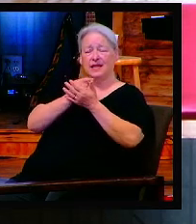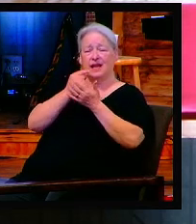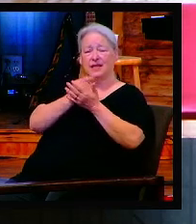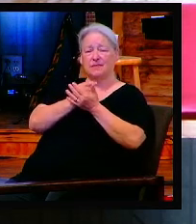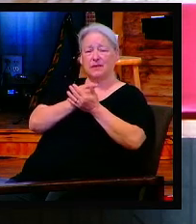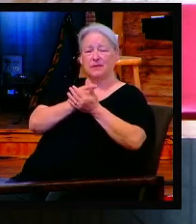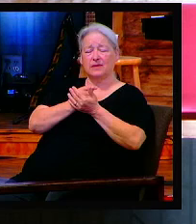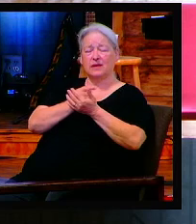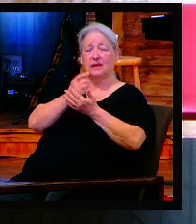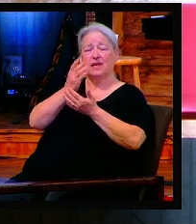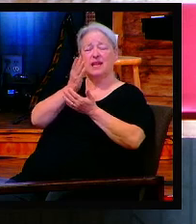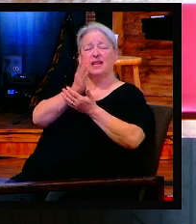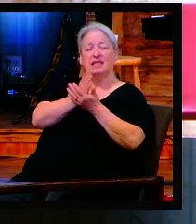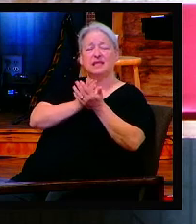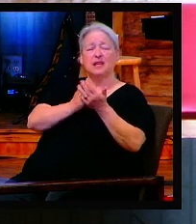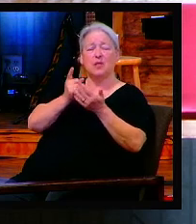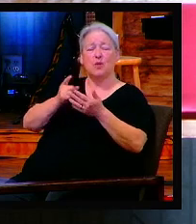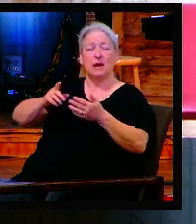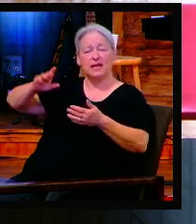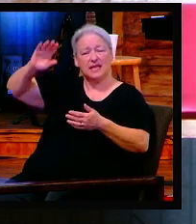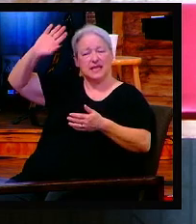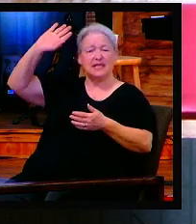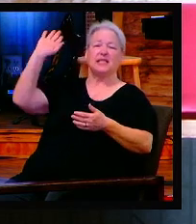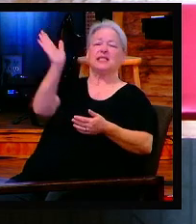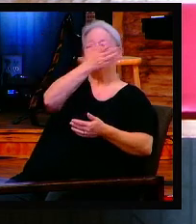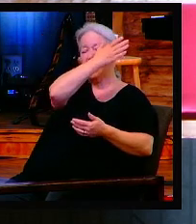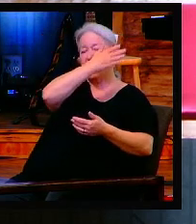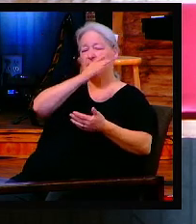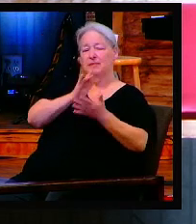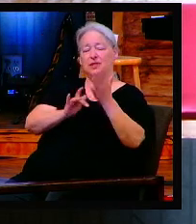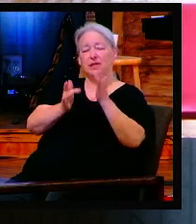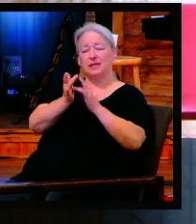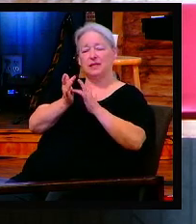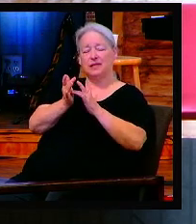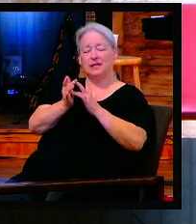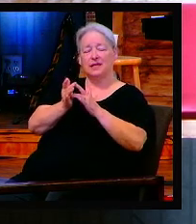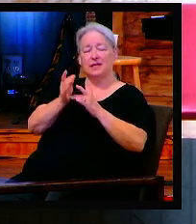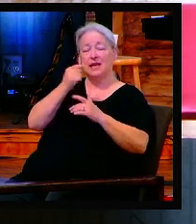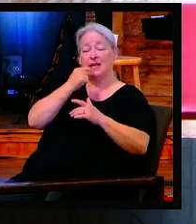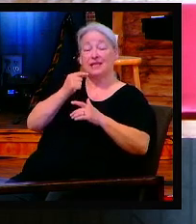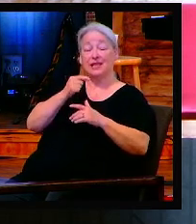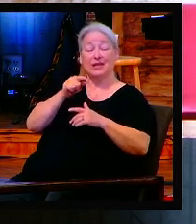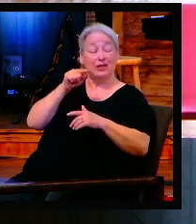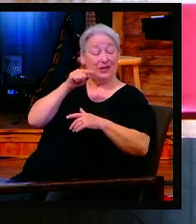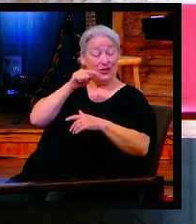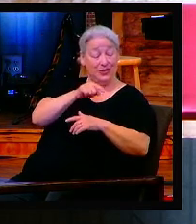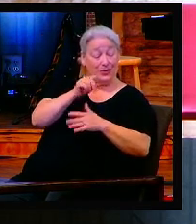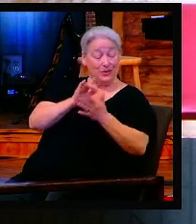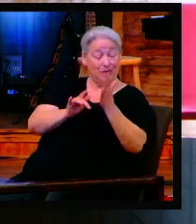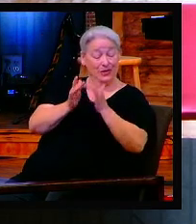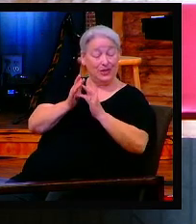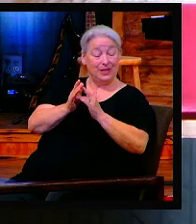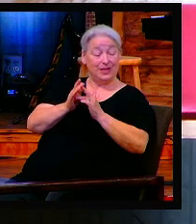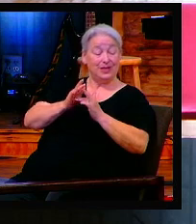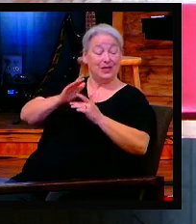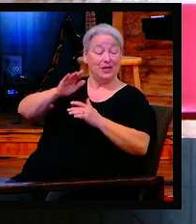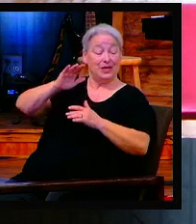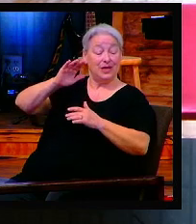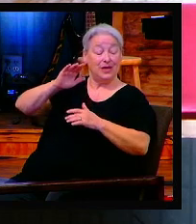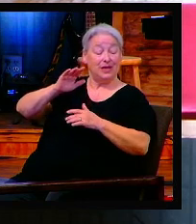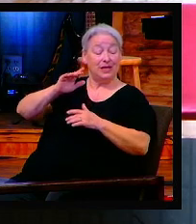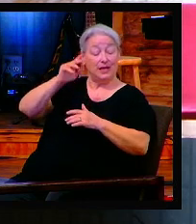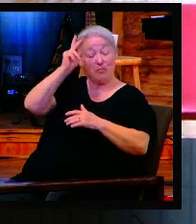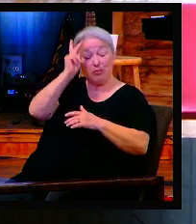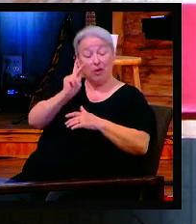but it says somebody slapped Jesus and said, prophesy who hit you. You imagine slapping God in the flesh